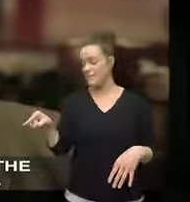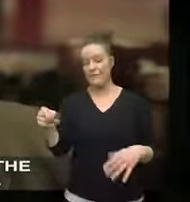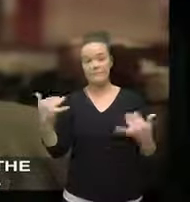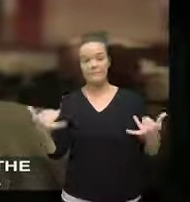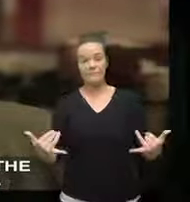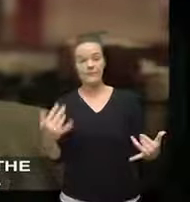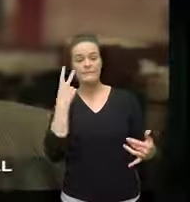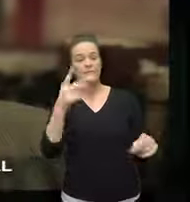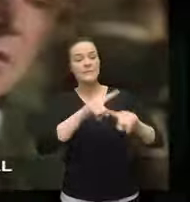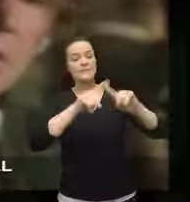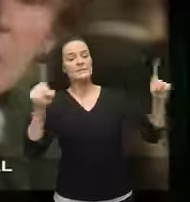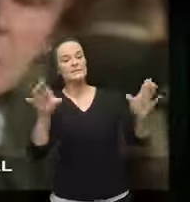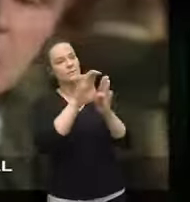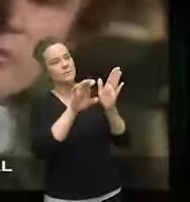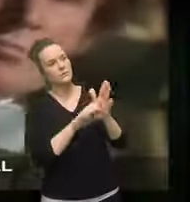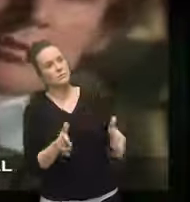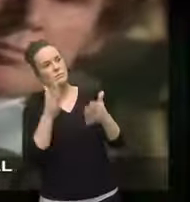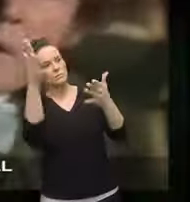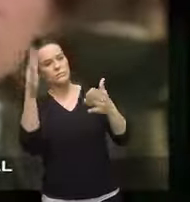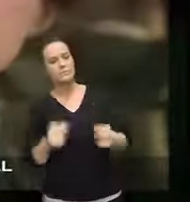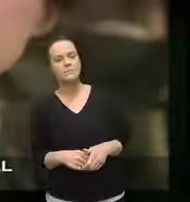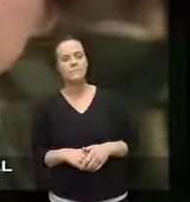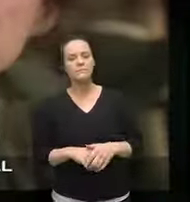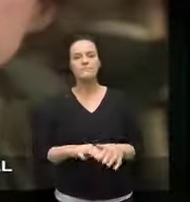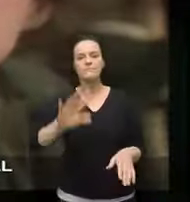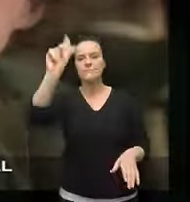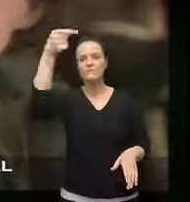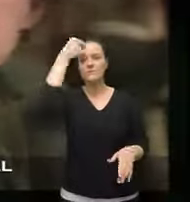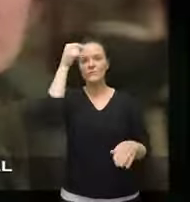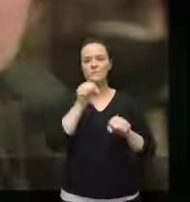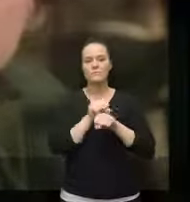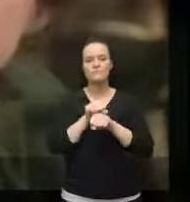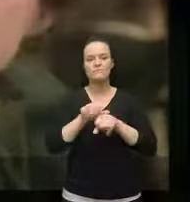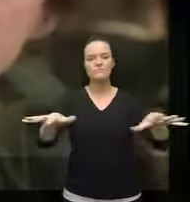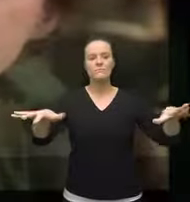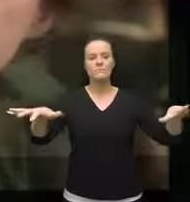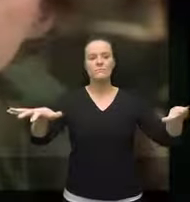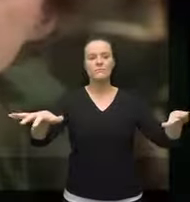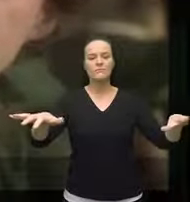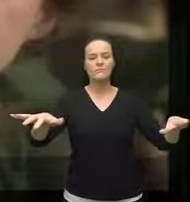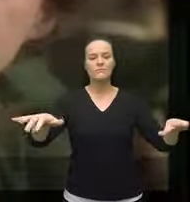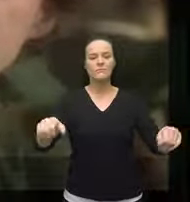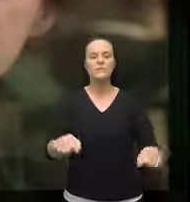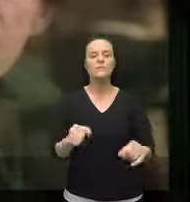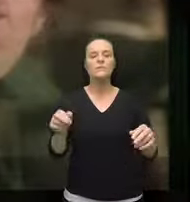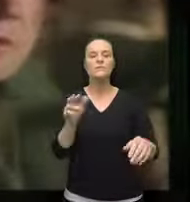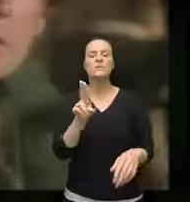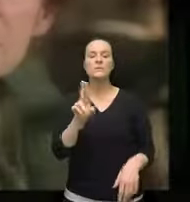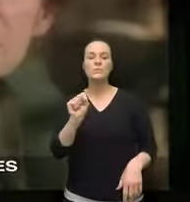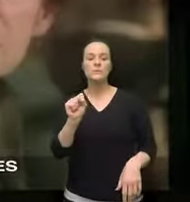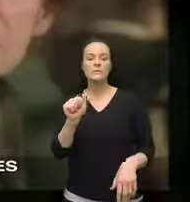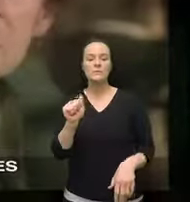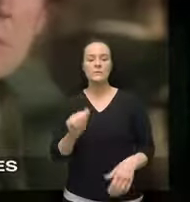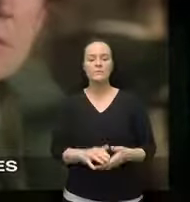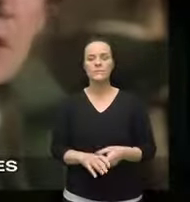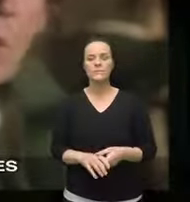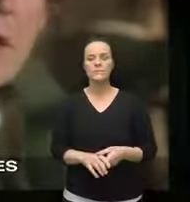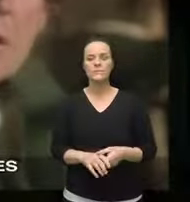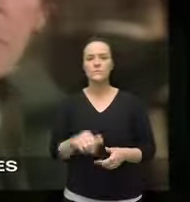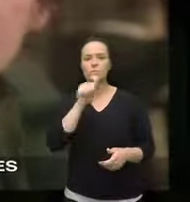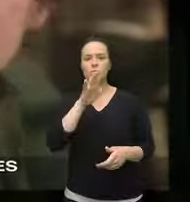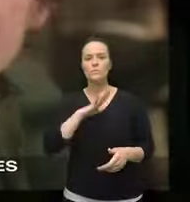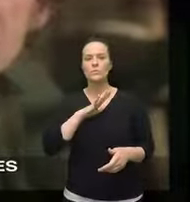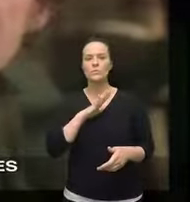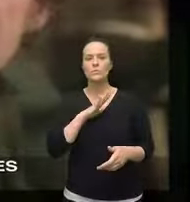constitution proposed governmental power will introduce itself into every corner of the country it will